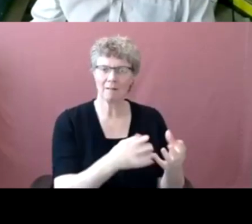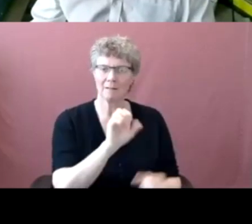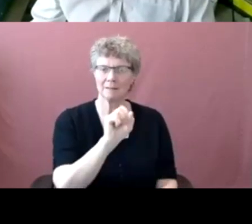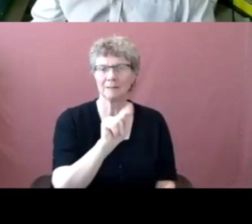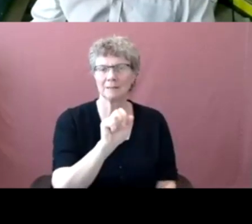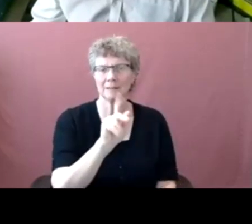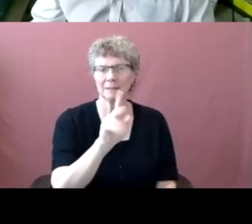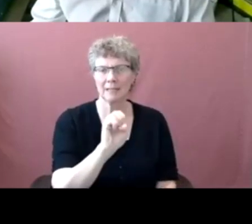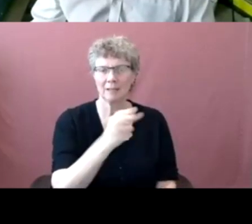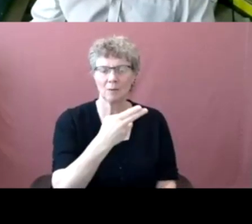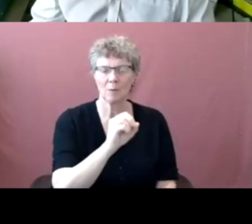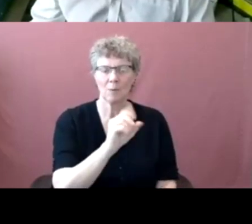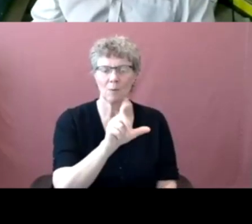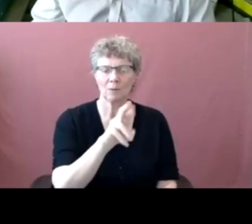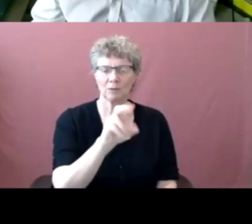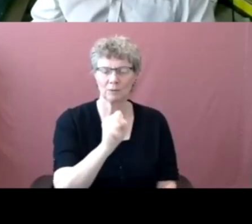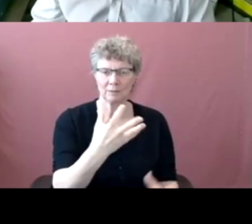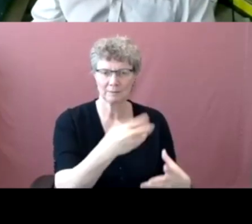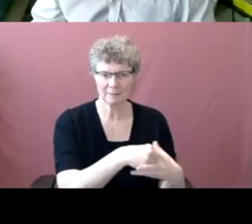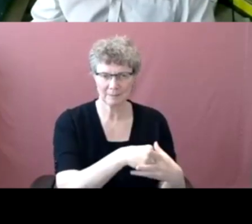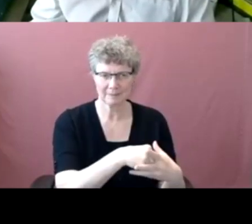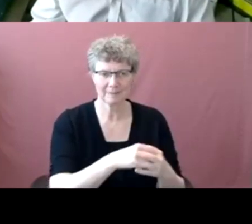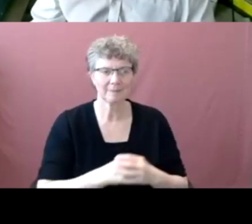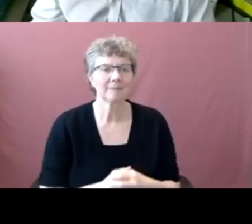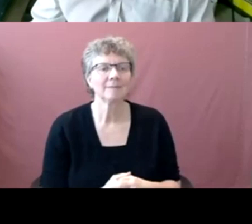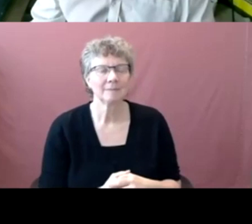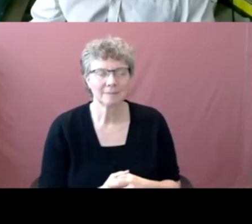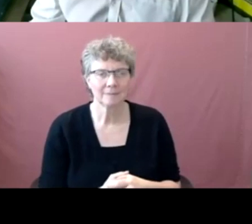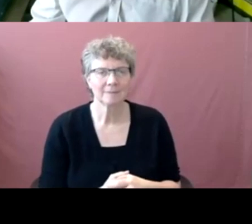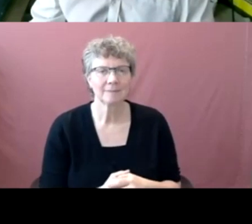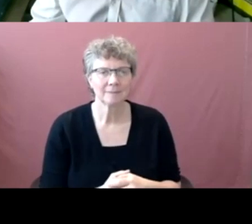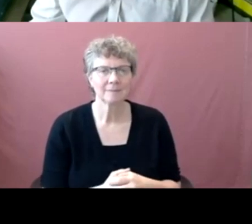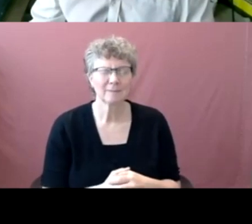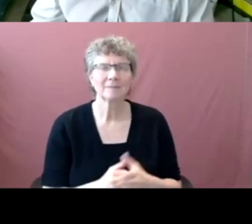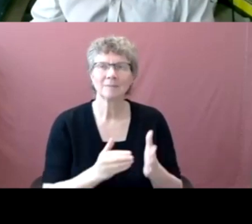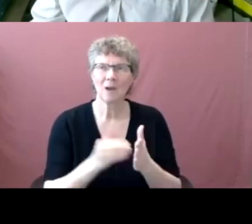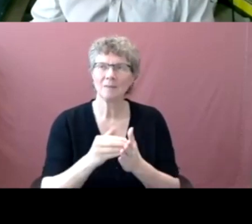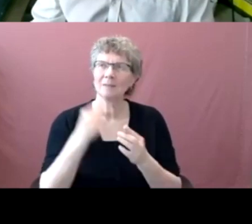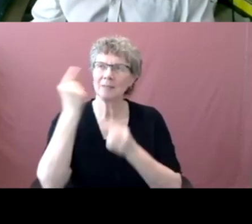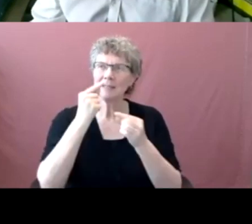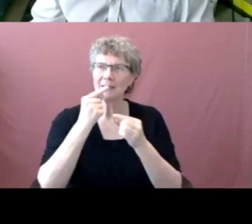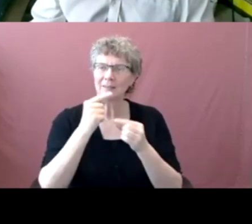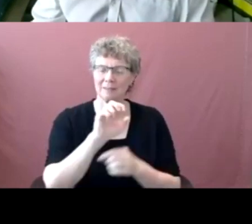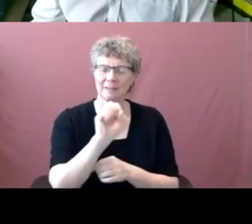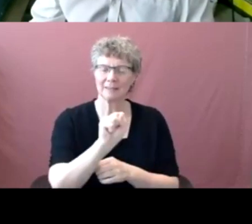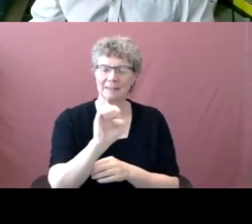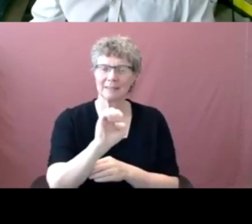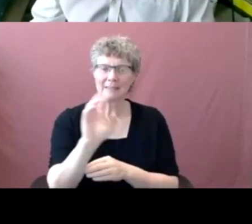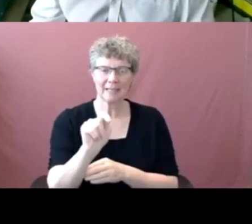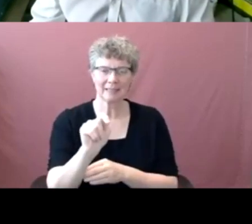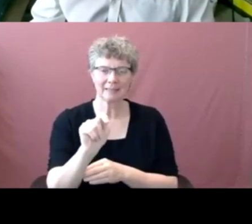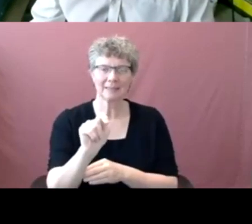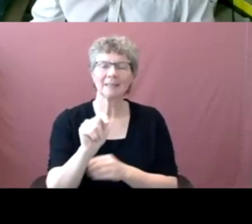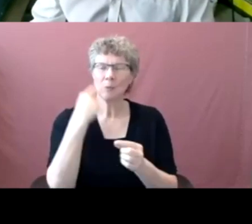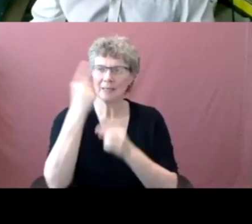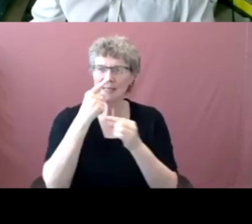we think about what the SEP transformation is doing, we think about this transaction hub sort of